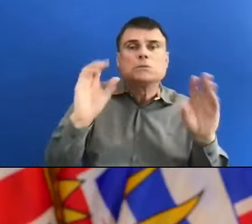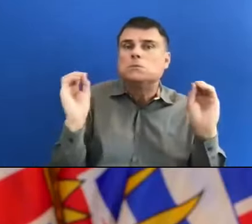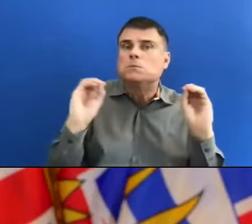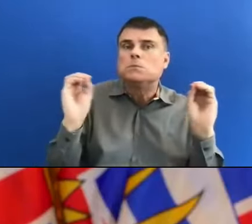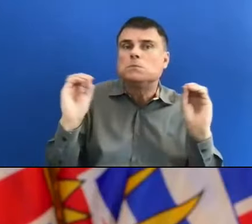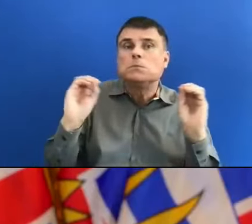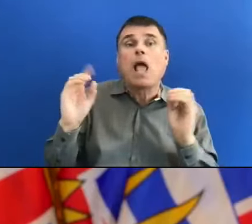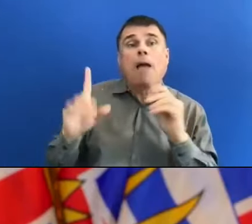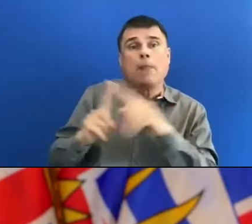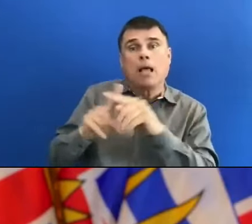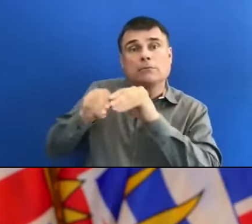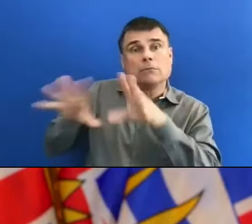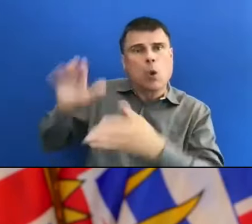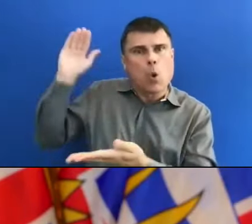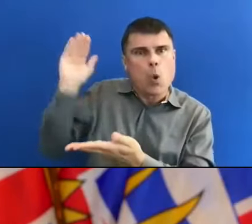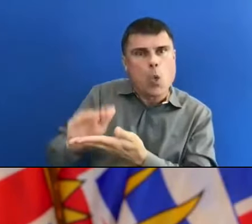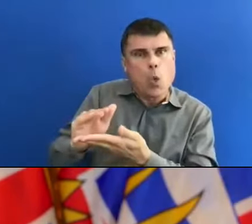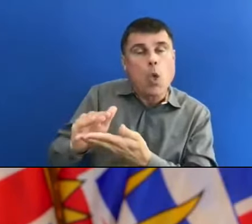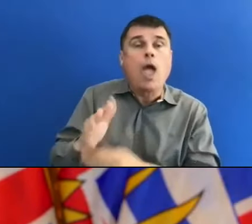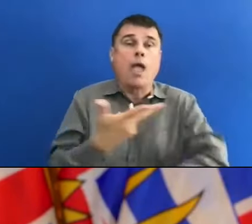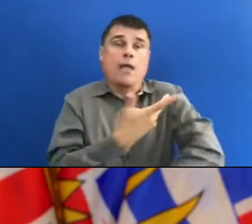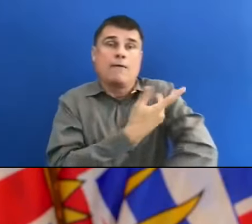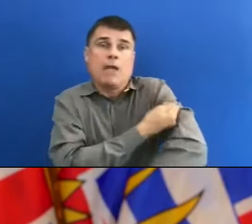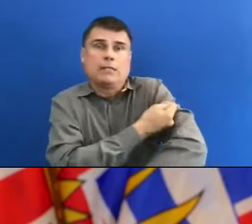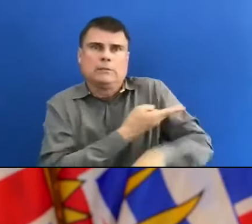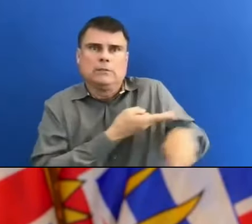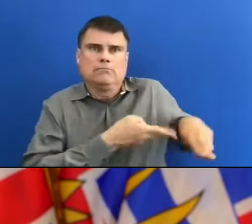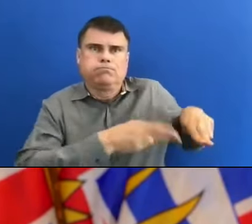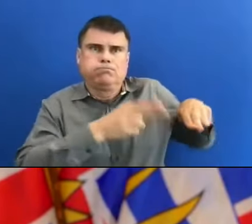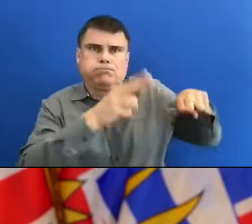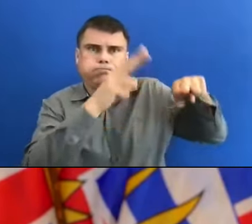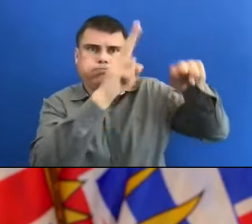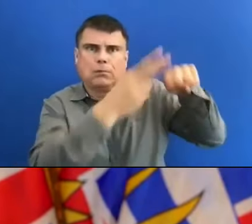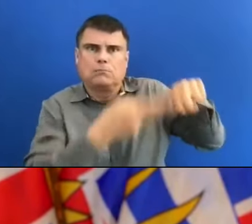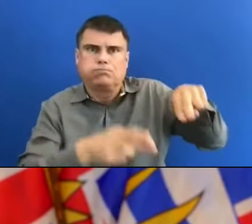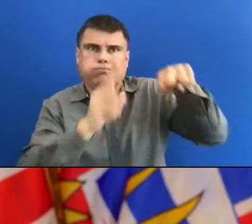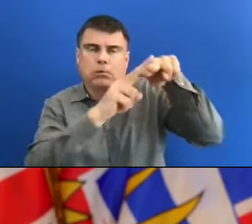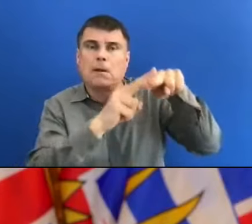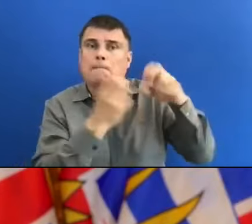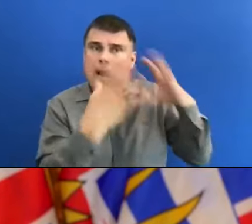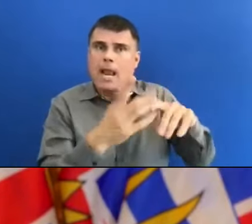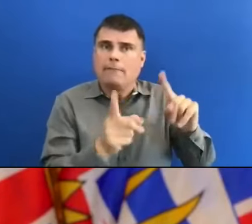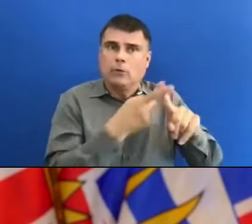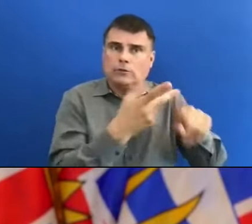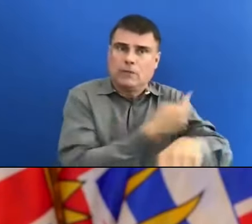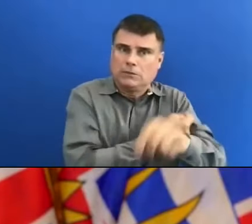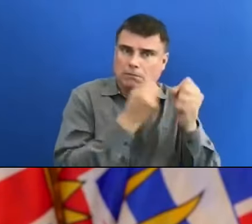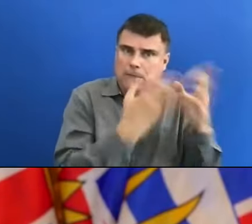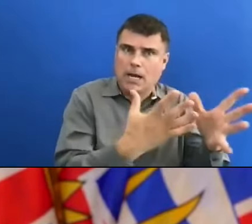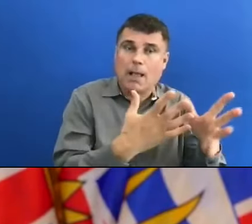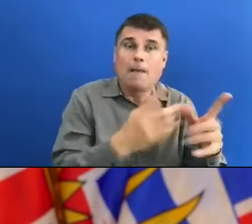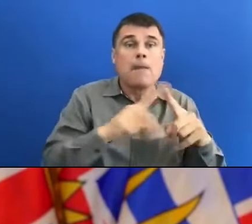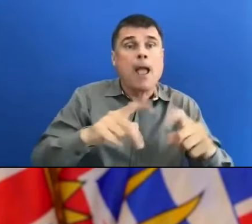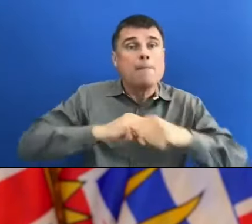high, even with a single dose of vaccine, our protection is high enough that that we no longer need some of the restrictive measures.